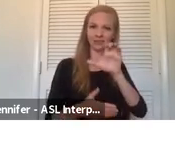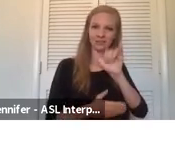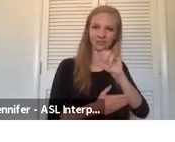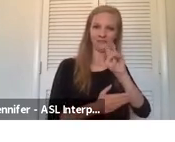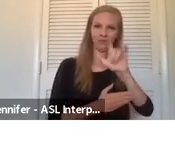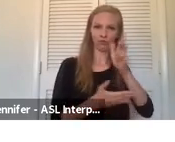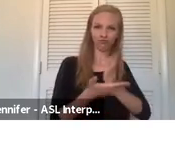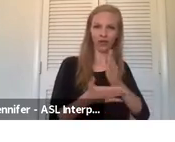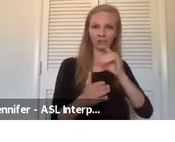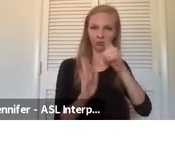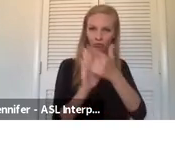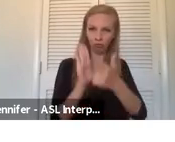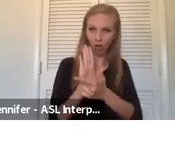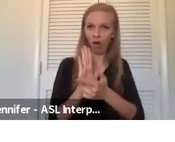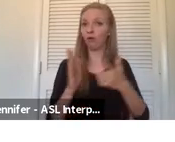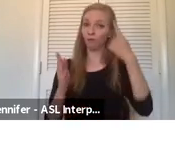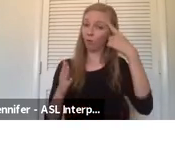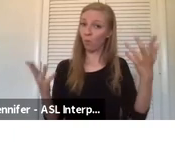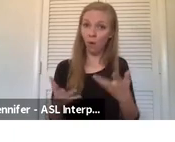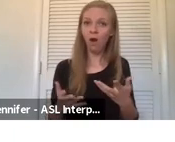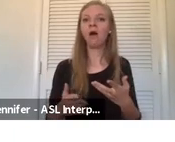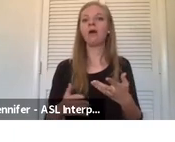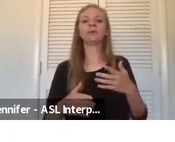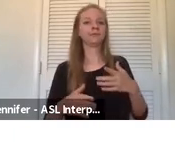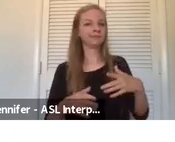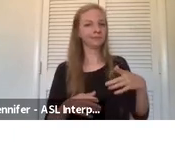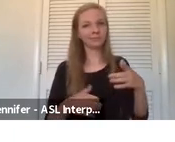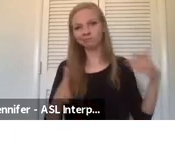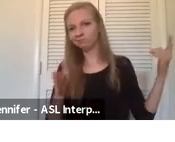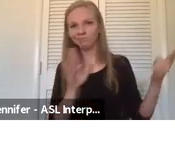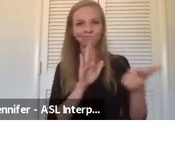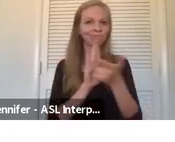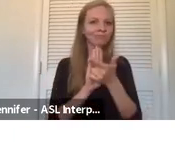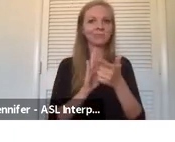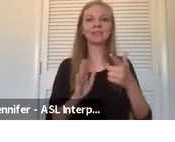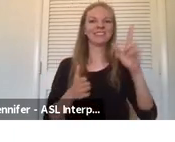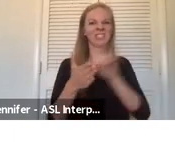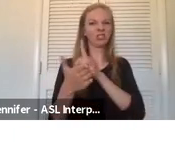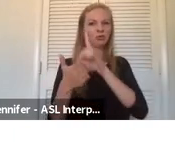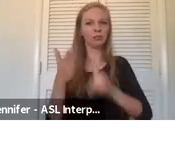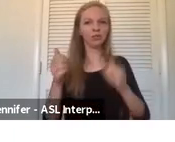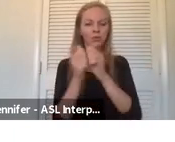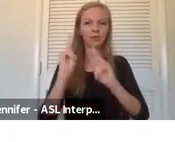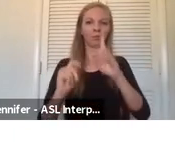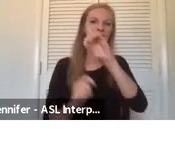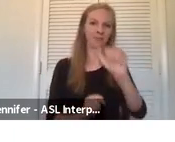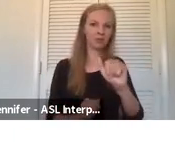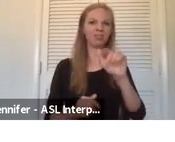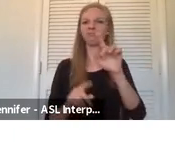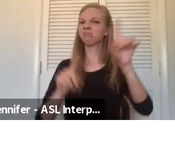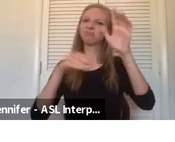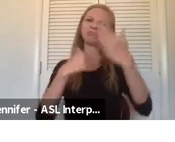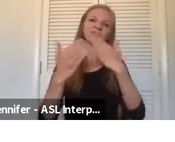with the purpose of prohibiting discrimination against individuals with disabilities across all areas of public life.